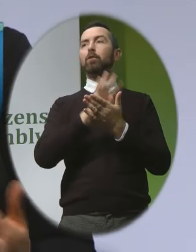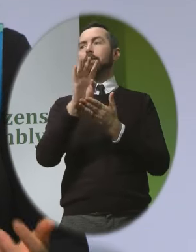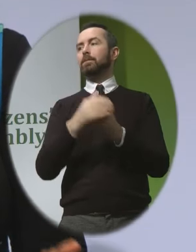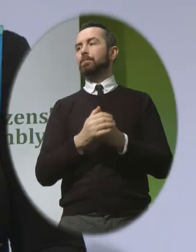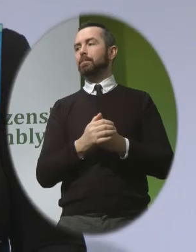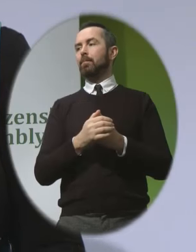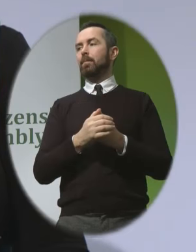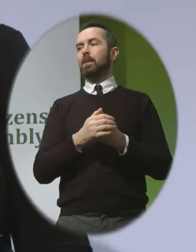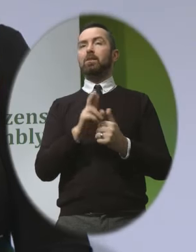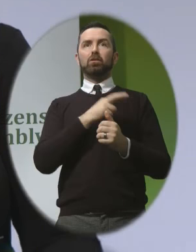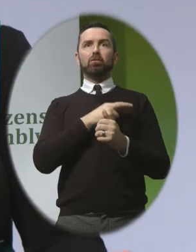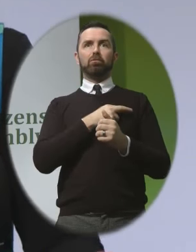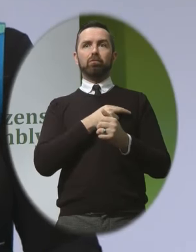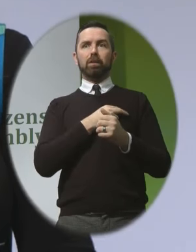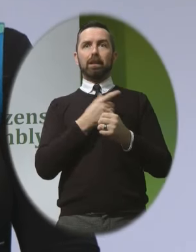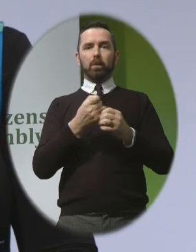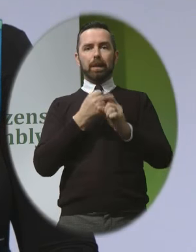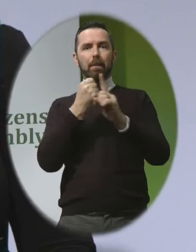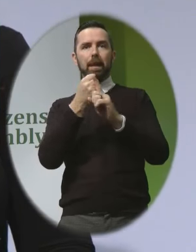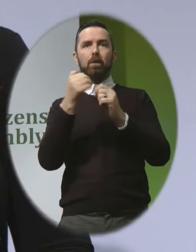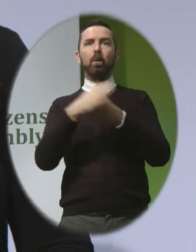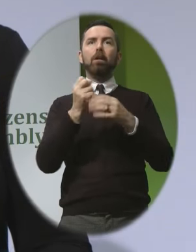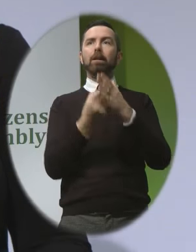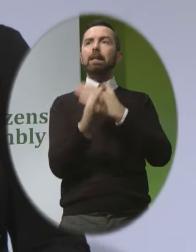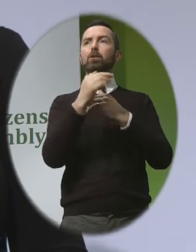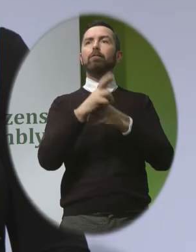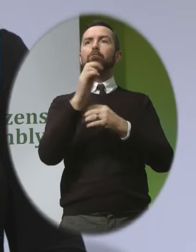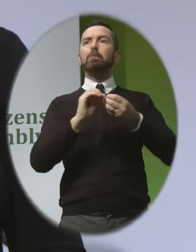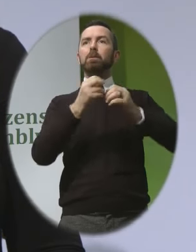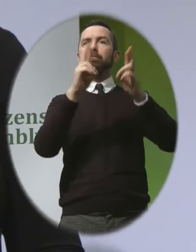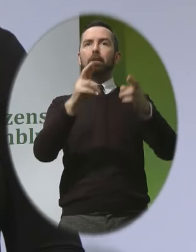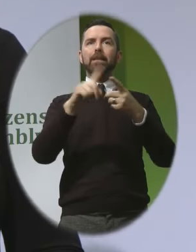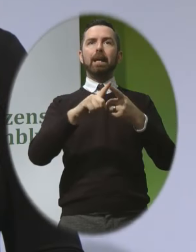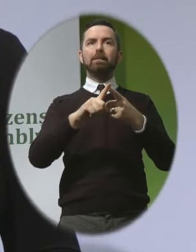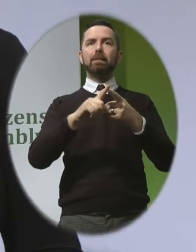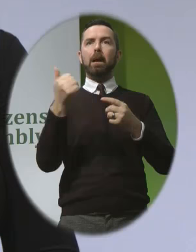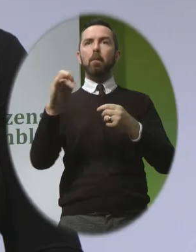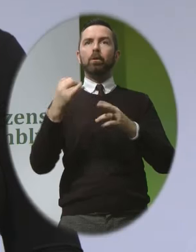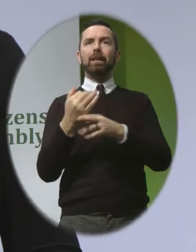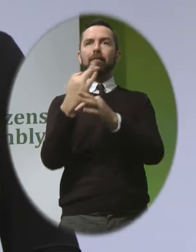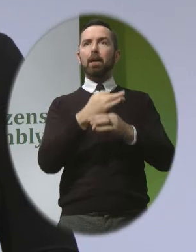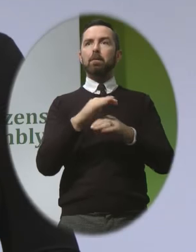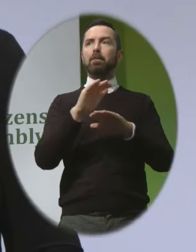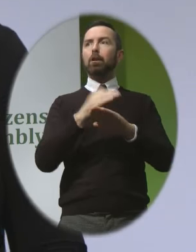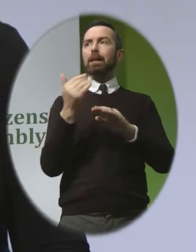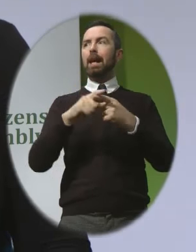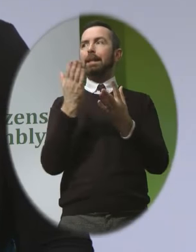and to campaign on issues surrounding reproductive rights maternity care and abortion in a family-friendly and accessible manner